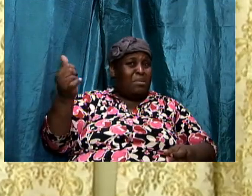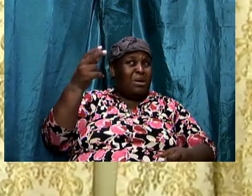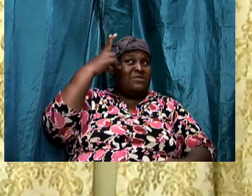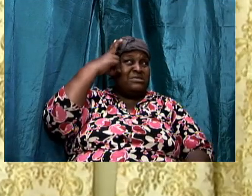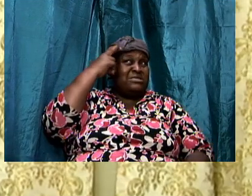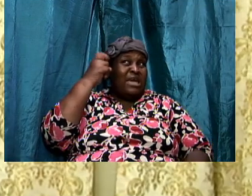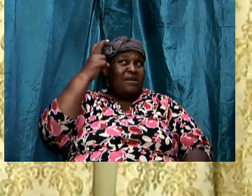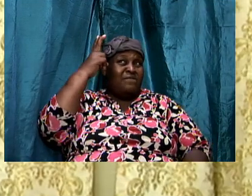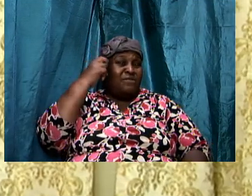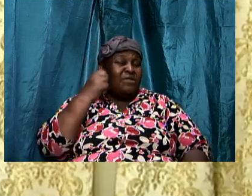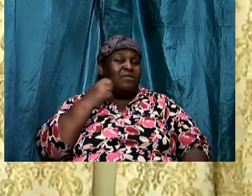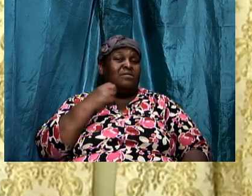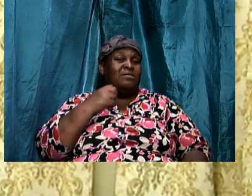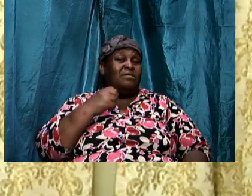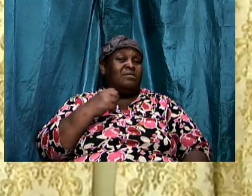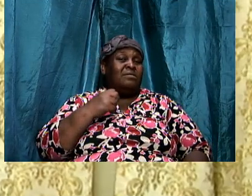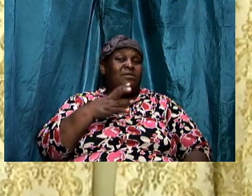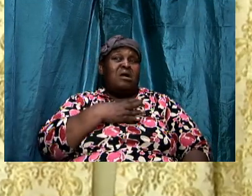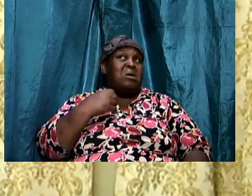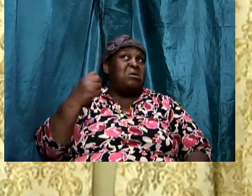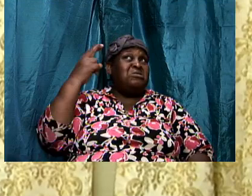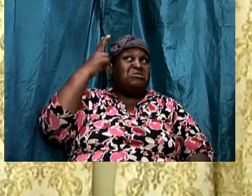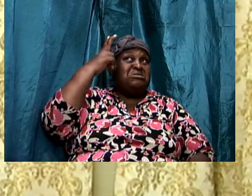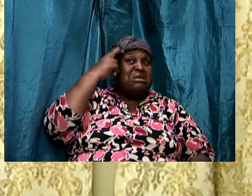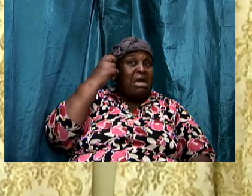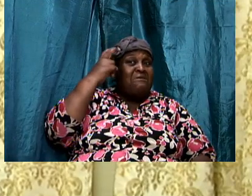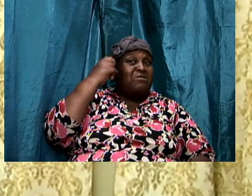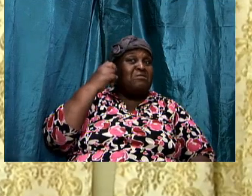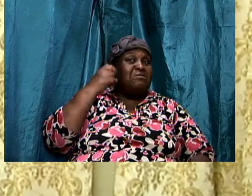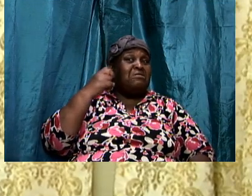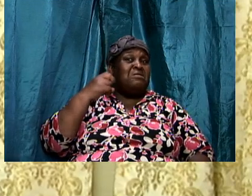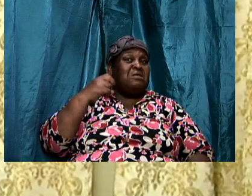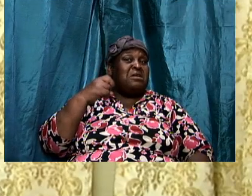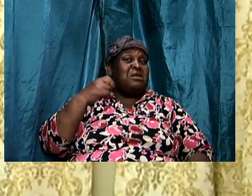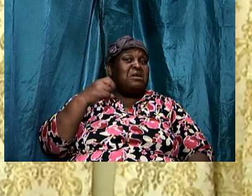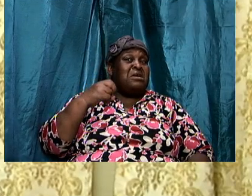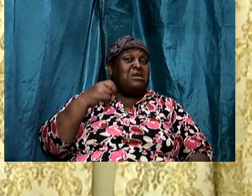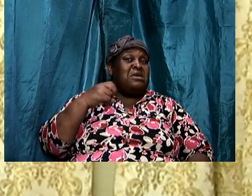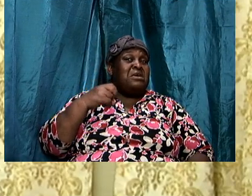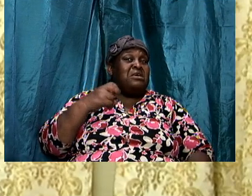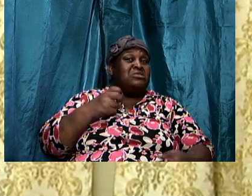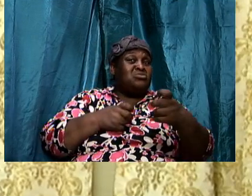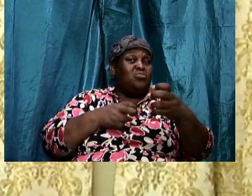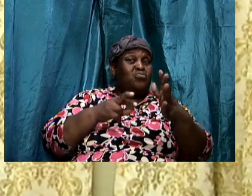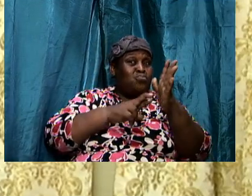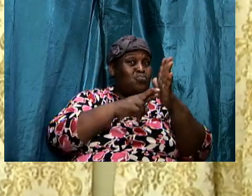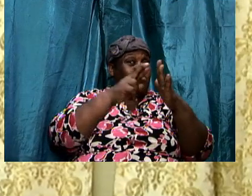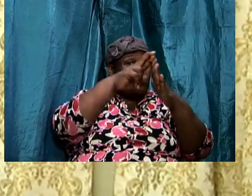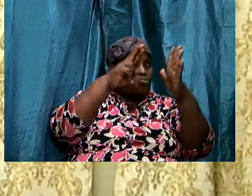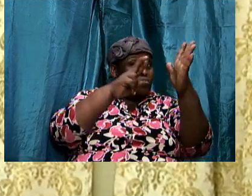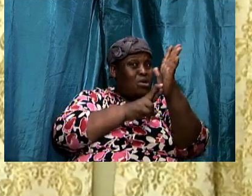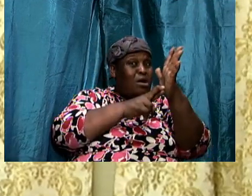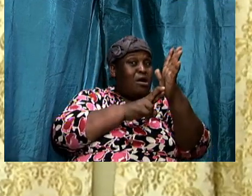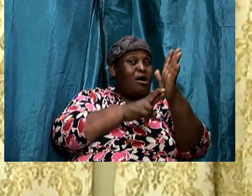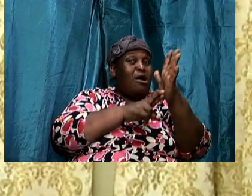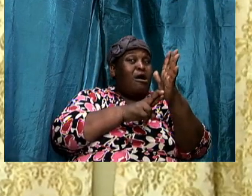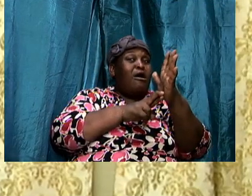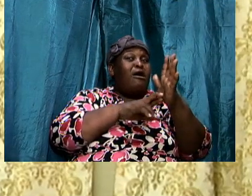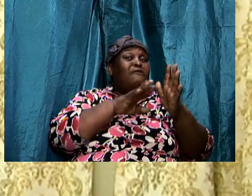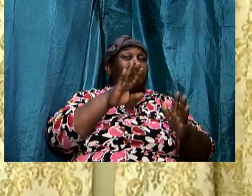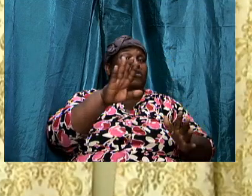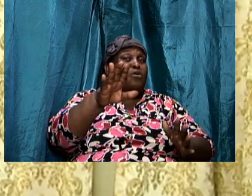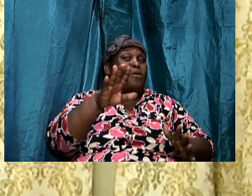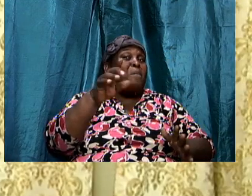of mind control satan's desire is to literally control you and i